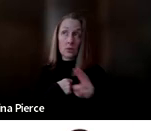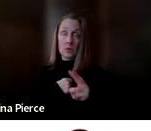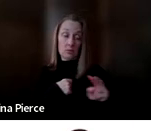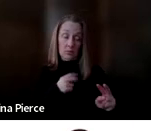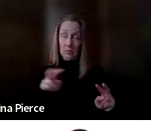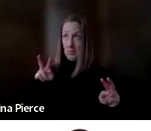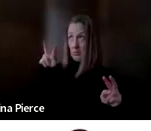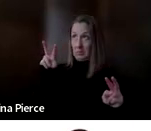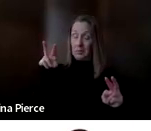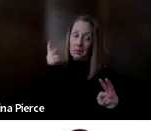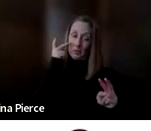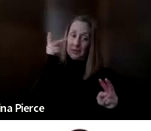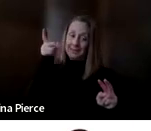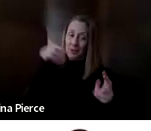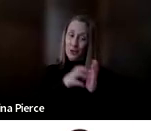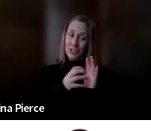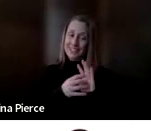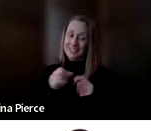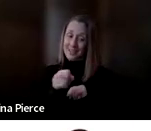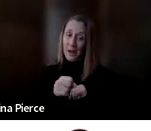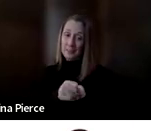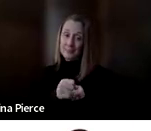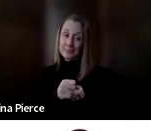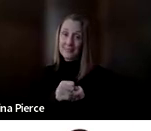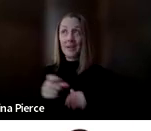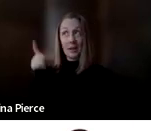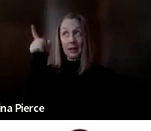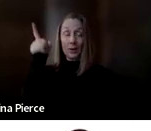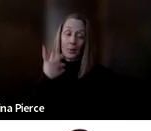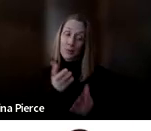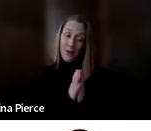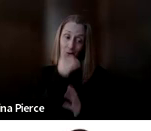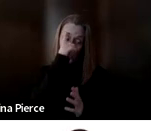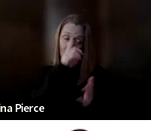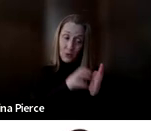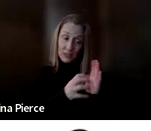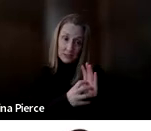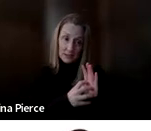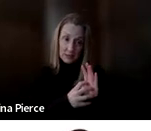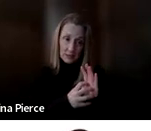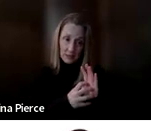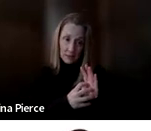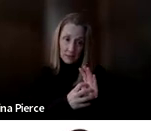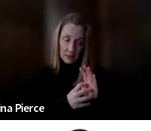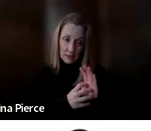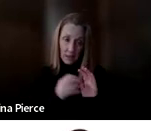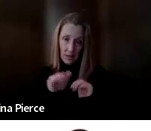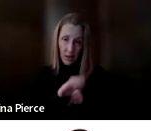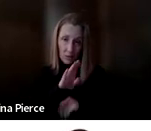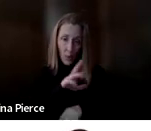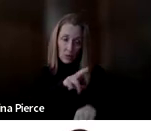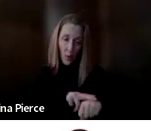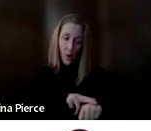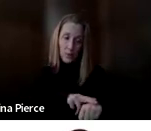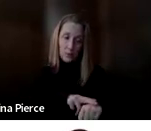the box of cookies. Everybody knows, like, oh, yeah, like, they're asking for the cookies. That's your normal routine of